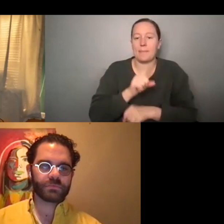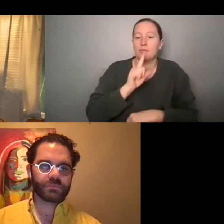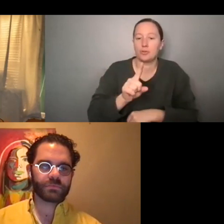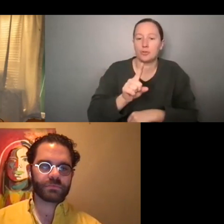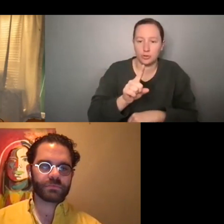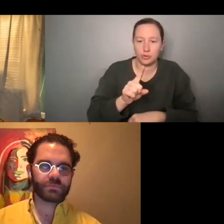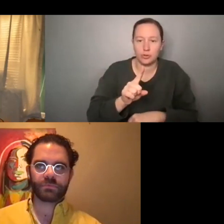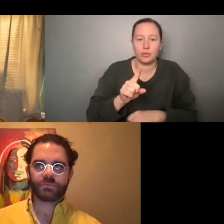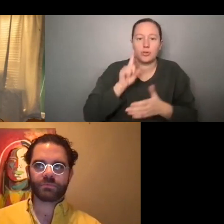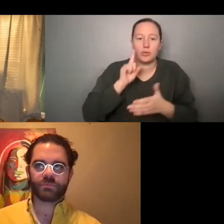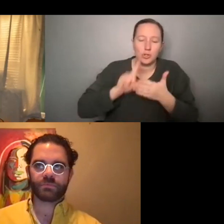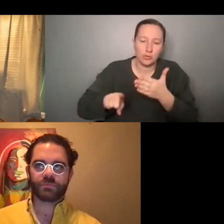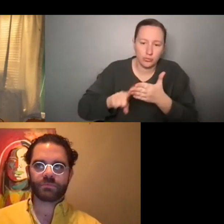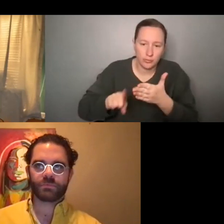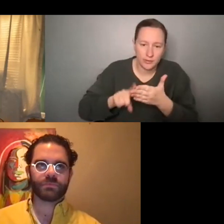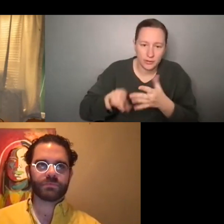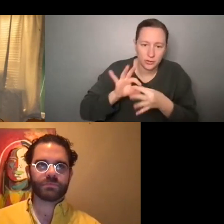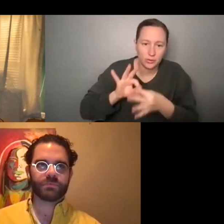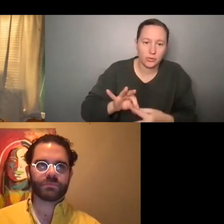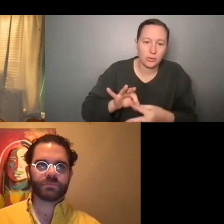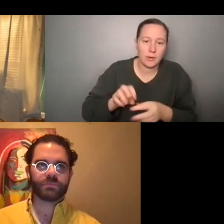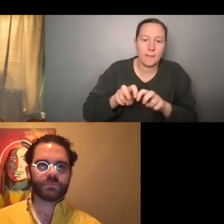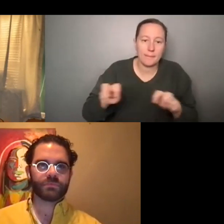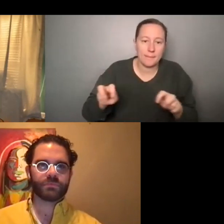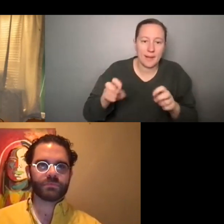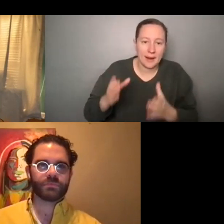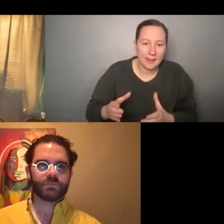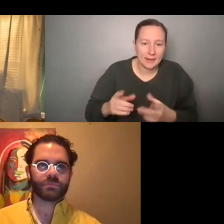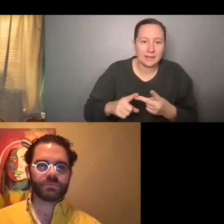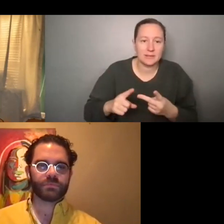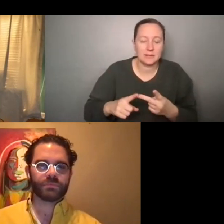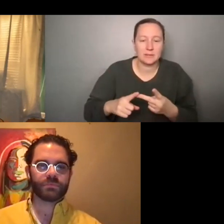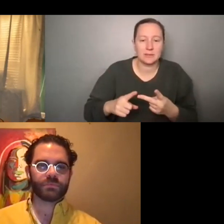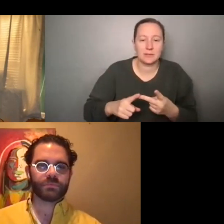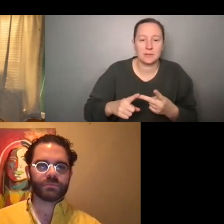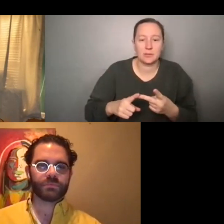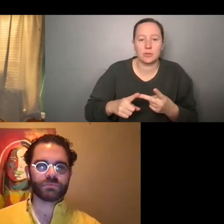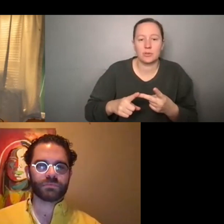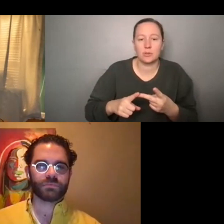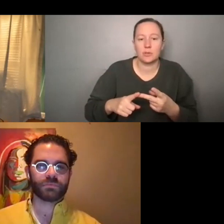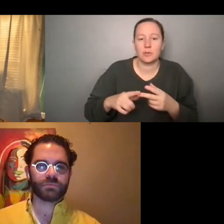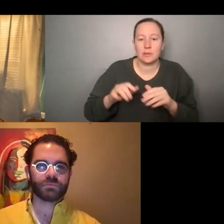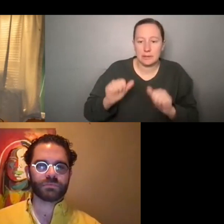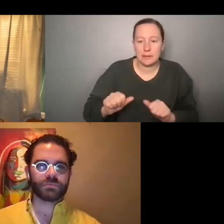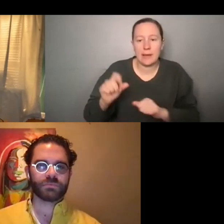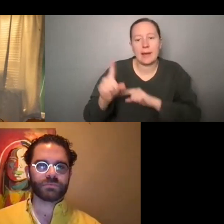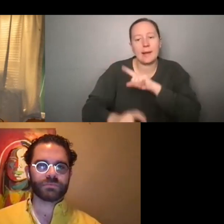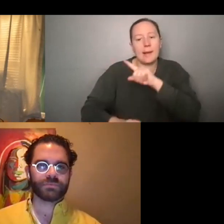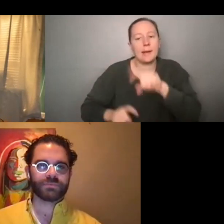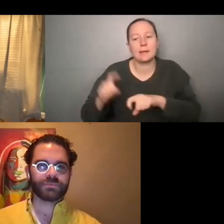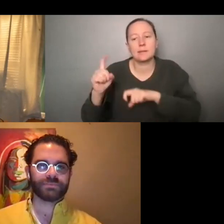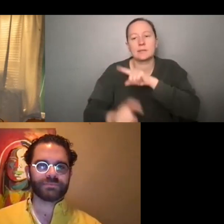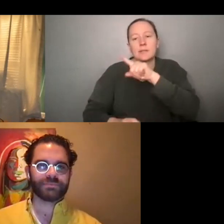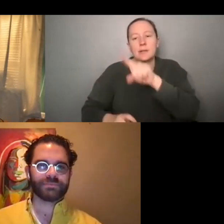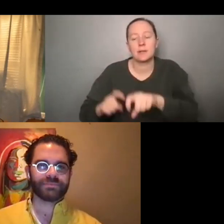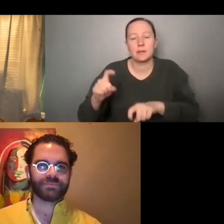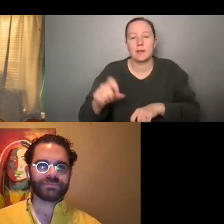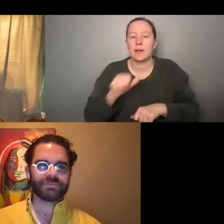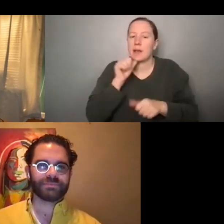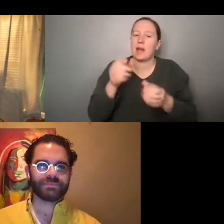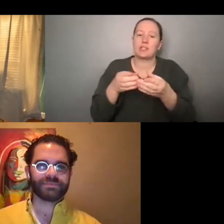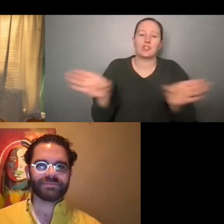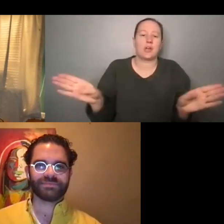have done research on the panelists, um, so that I could ask questions that aren't generic,